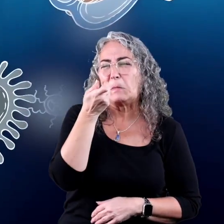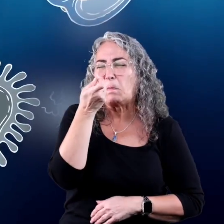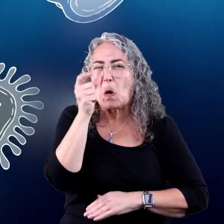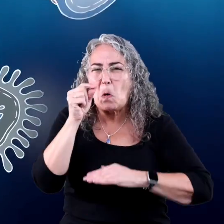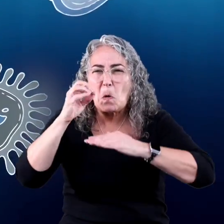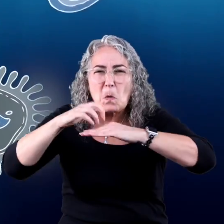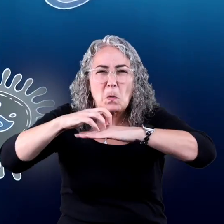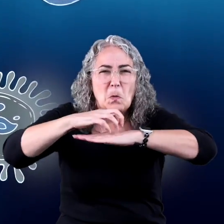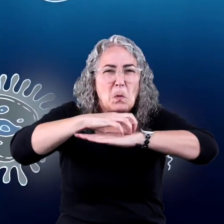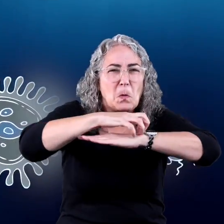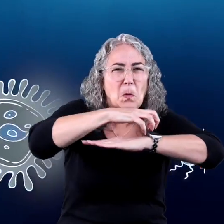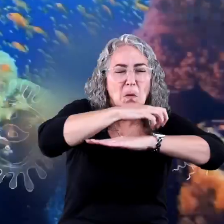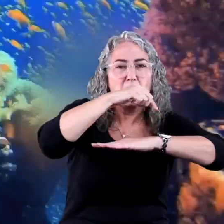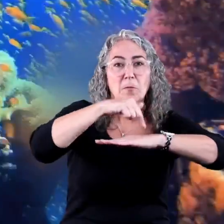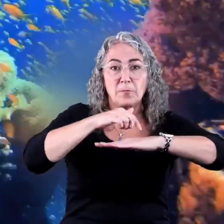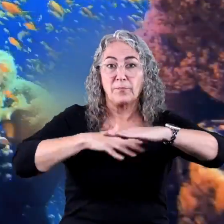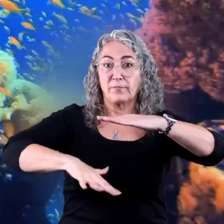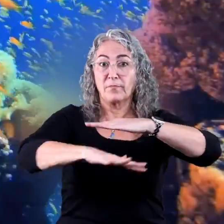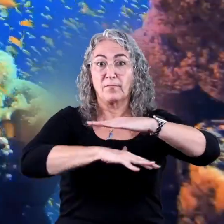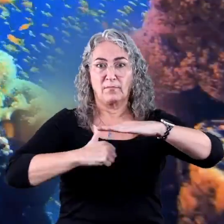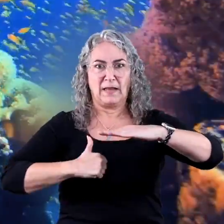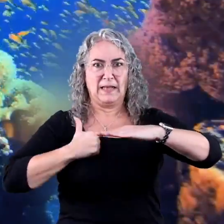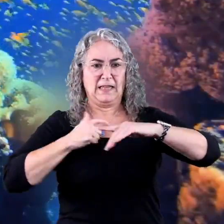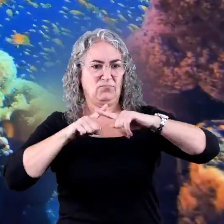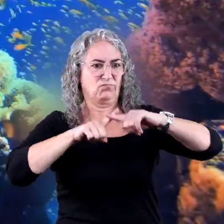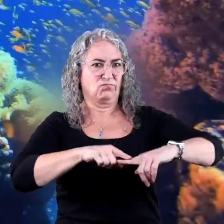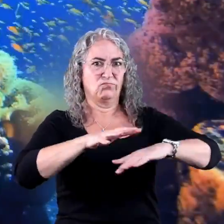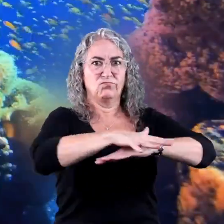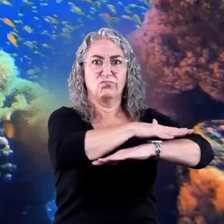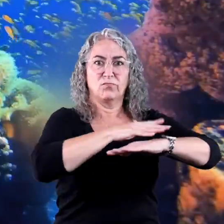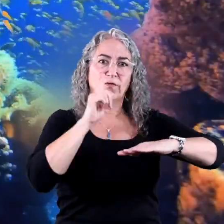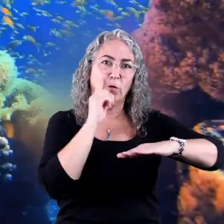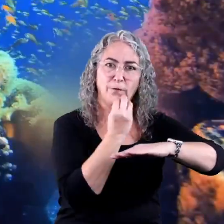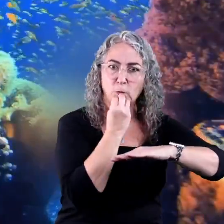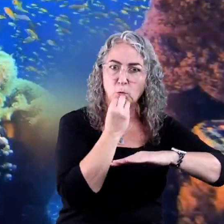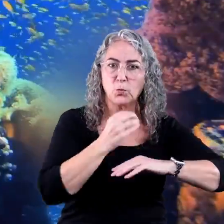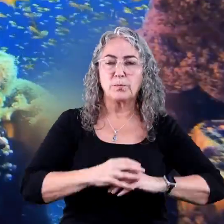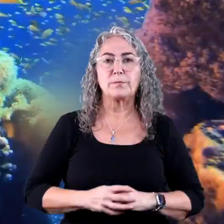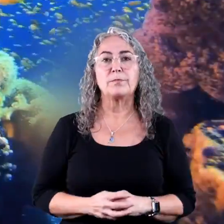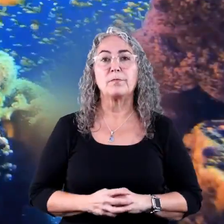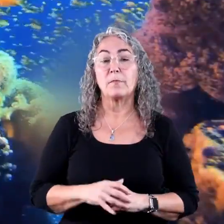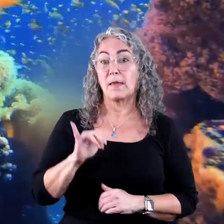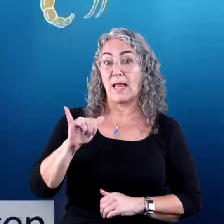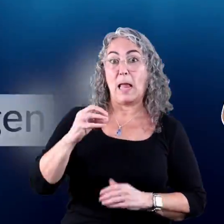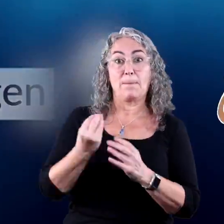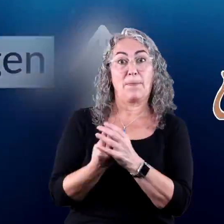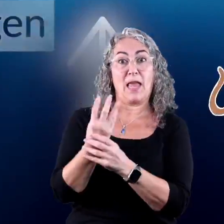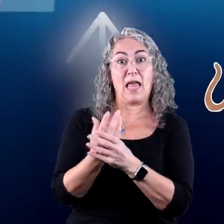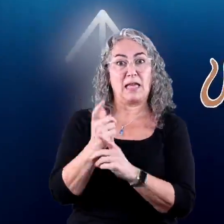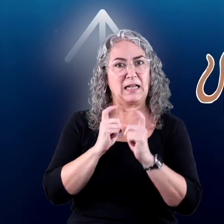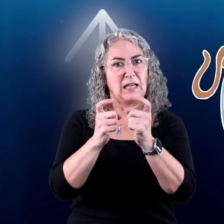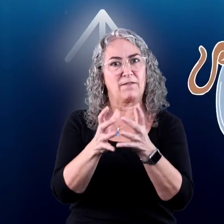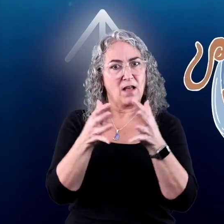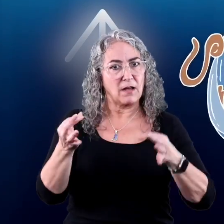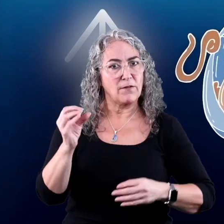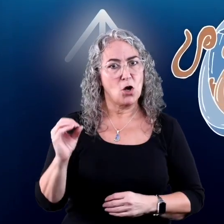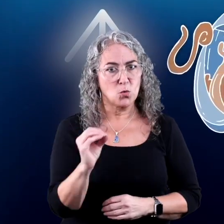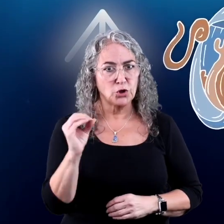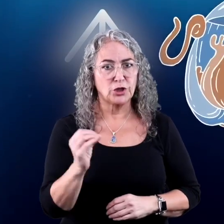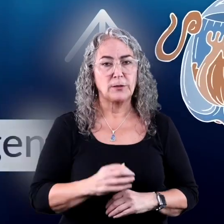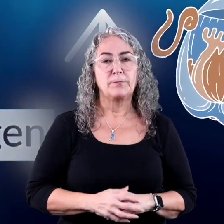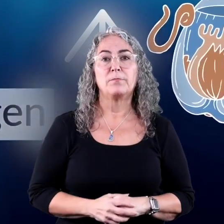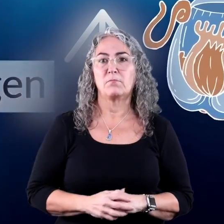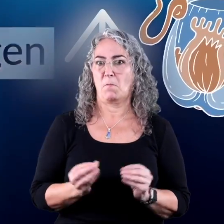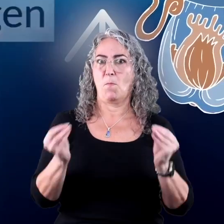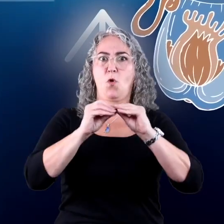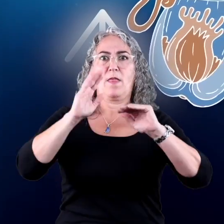but very important. Living organisms depend on phytoplankton for food. This plant gives off more